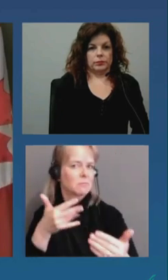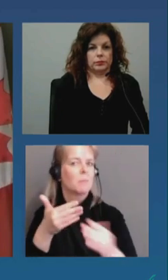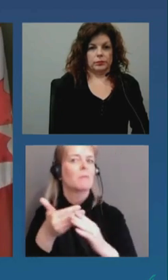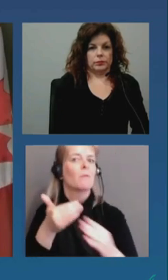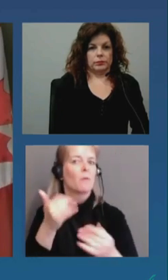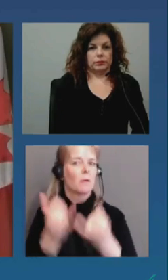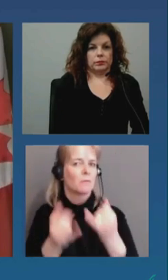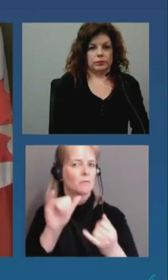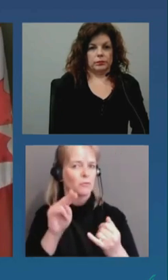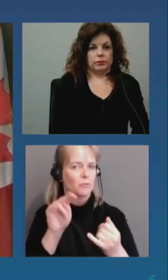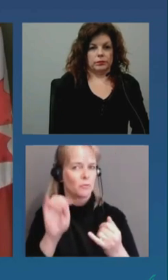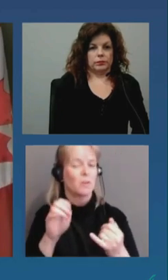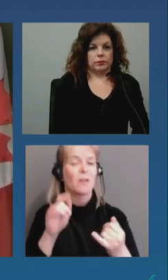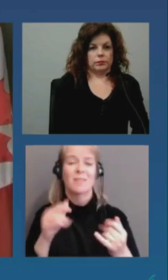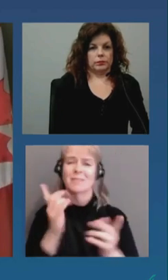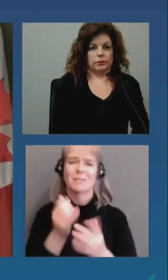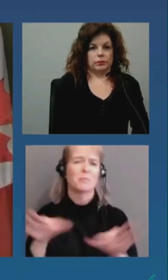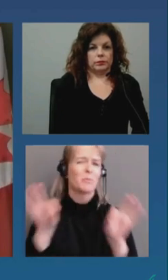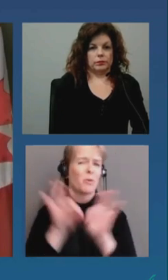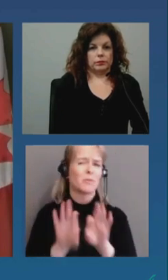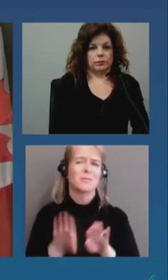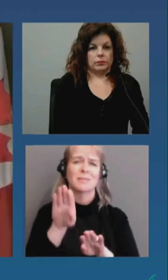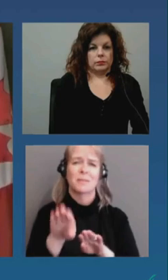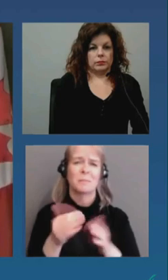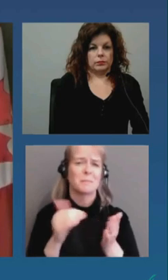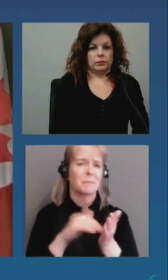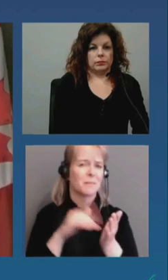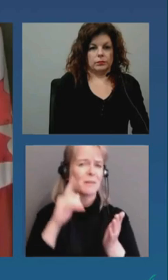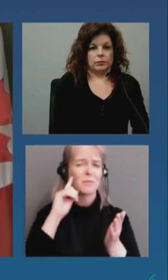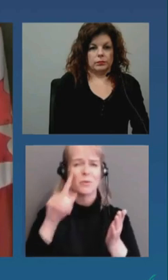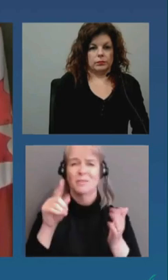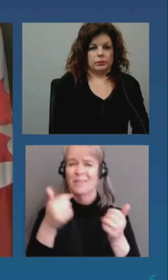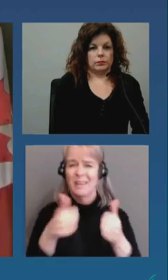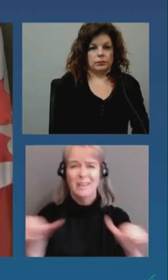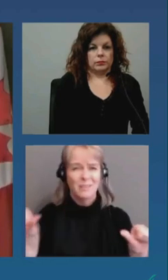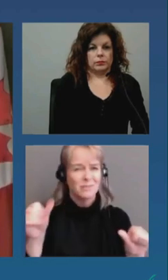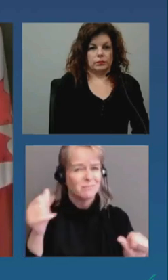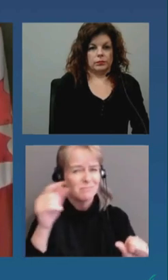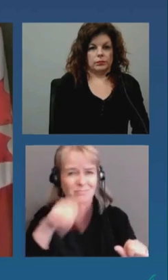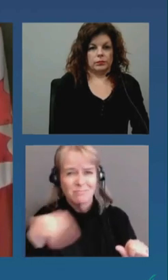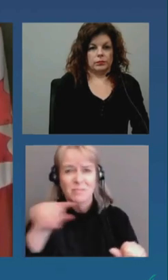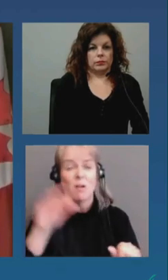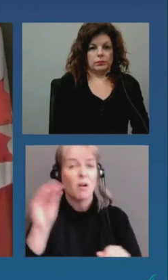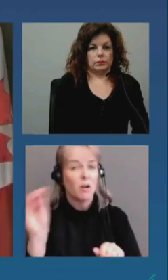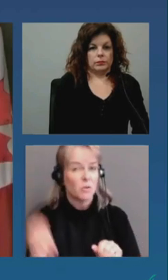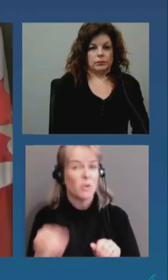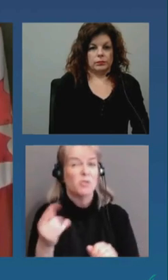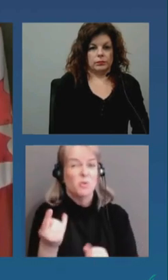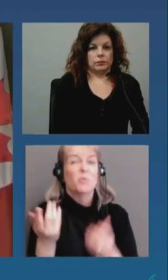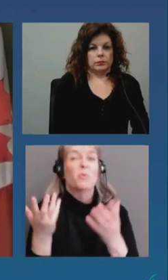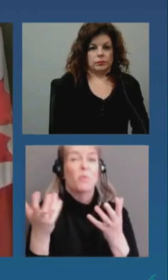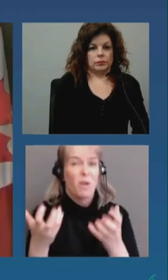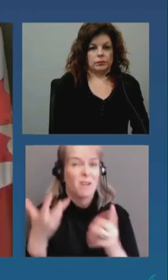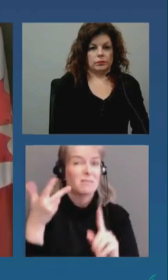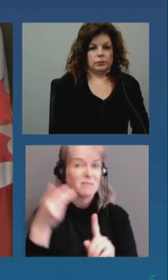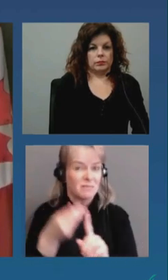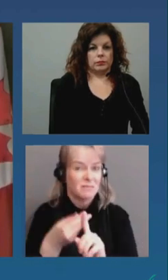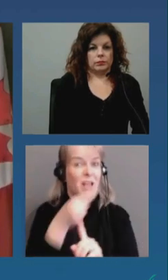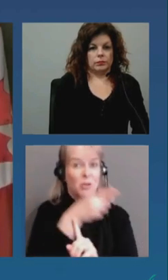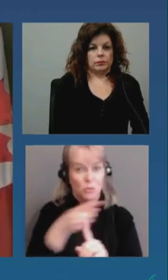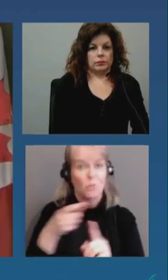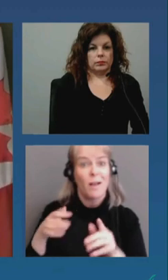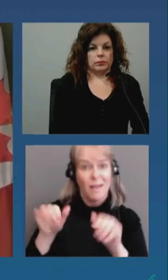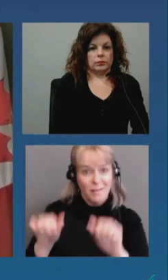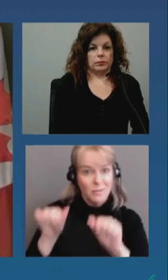all ottawa residents who want to receive the COVID-19 vaccine can access it as quickly and as efficiently as possible